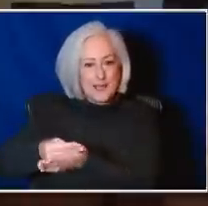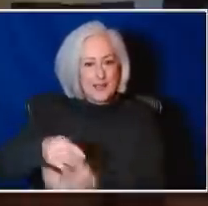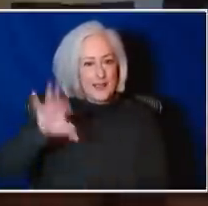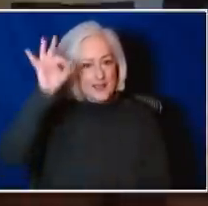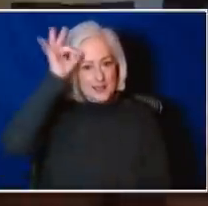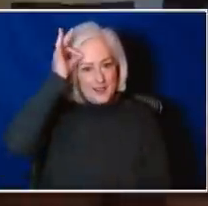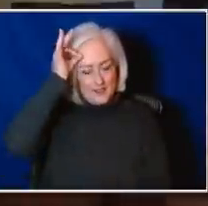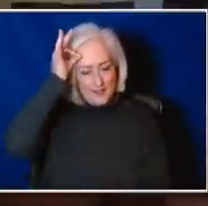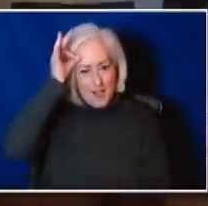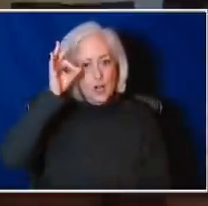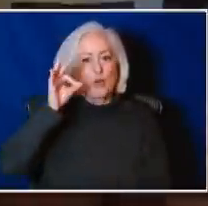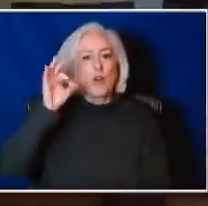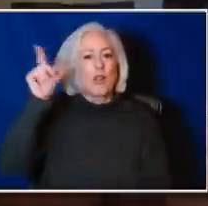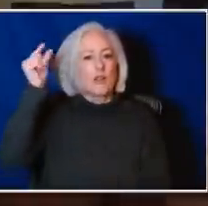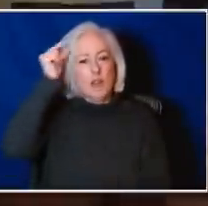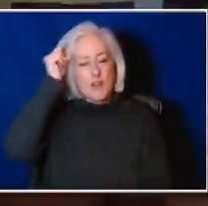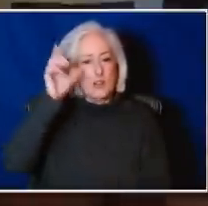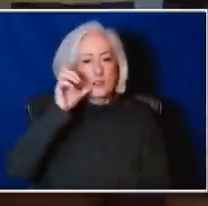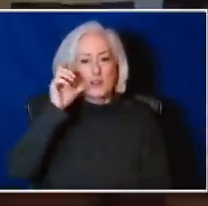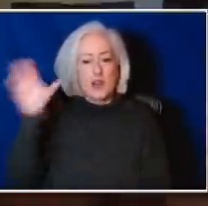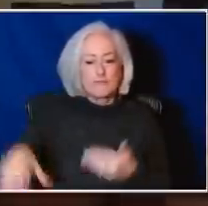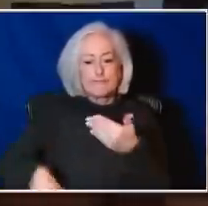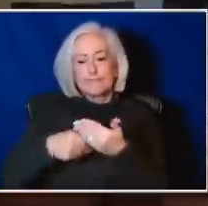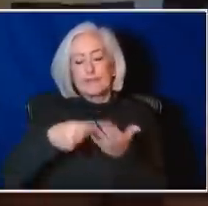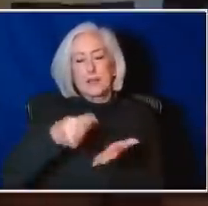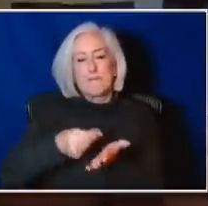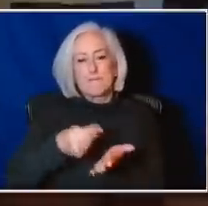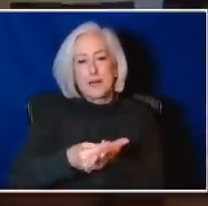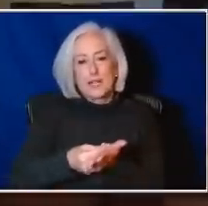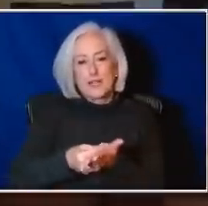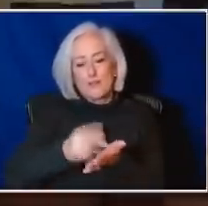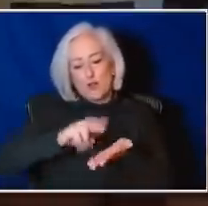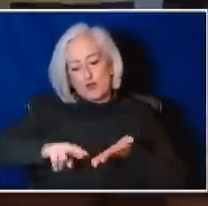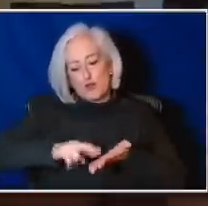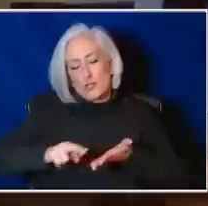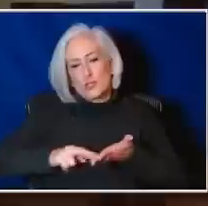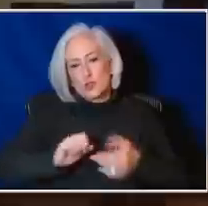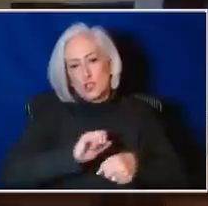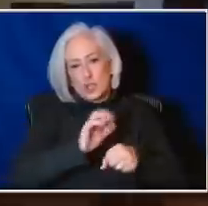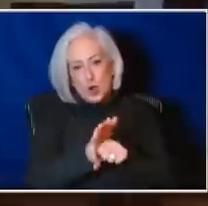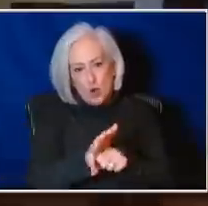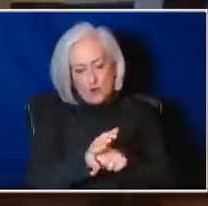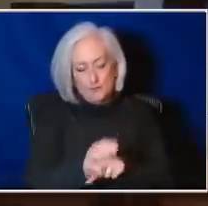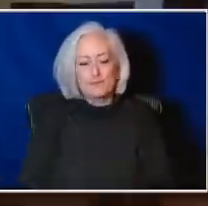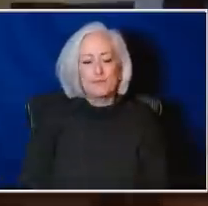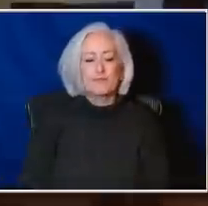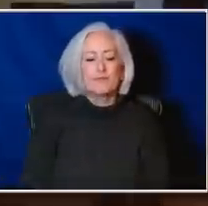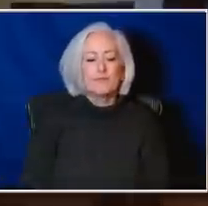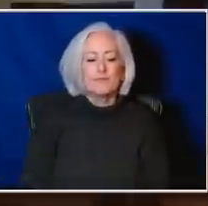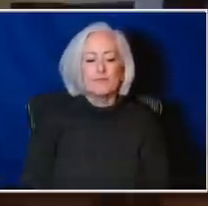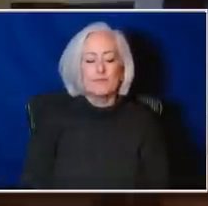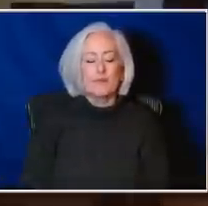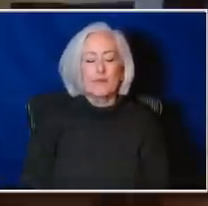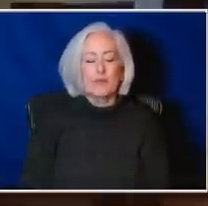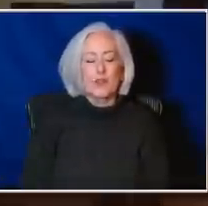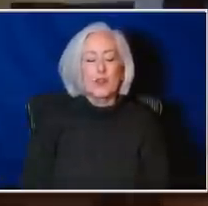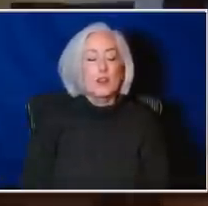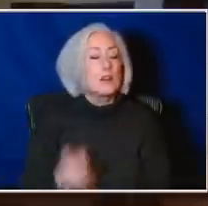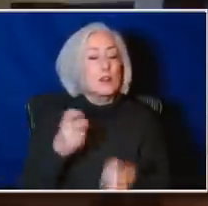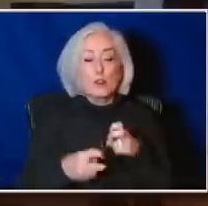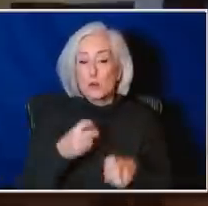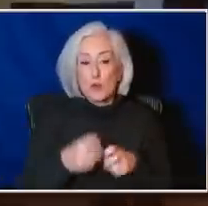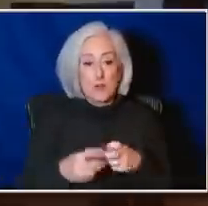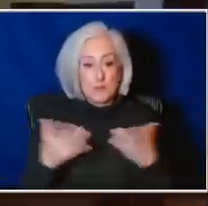monoclonal antibody research for COVID. And the problem, and you can kind of understand it. We are now,